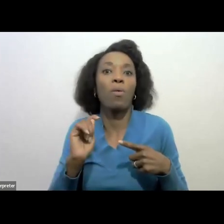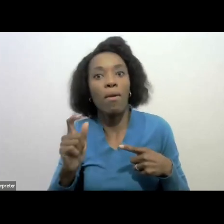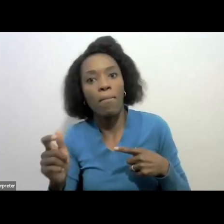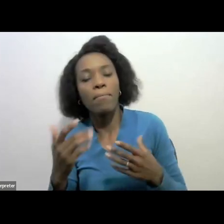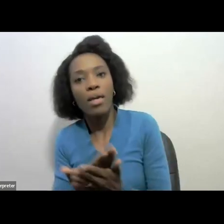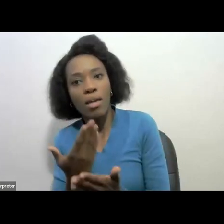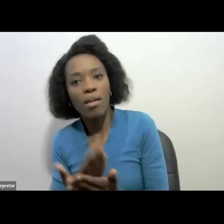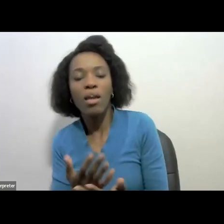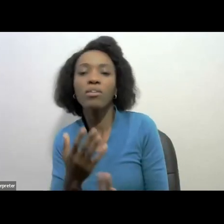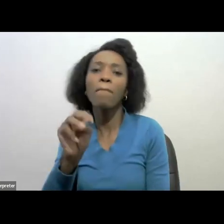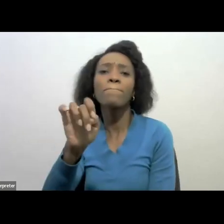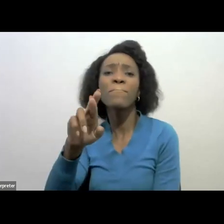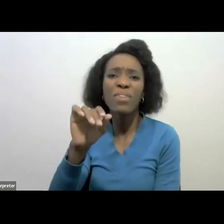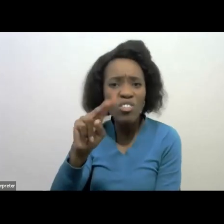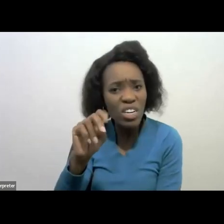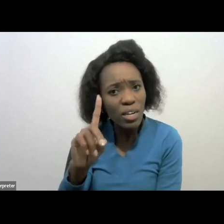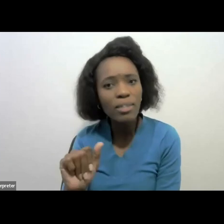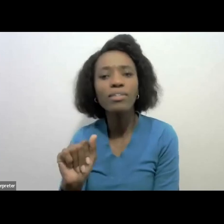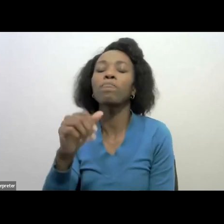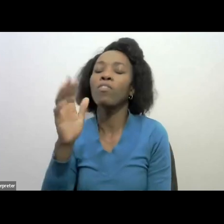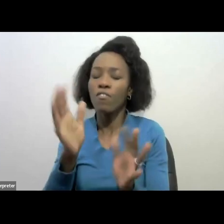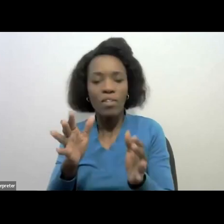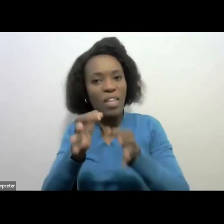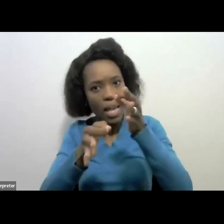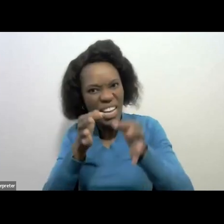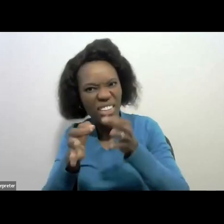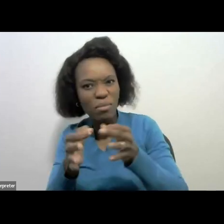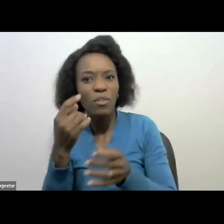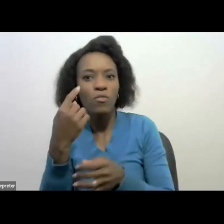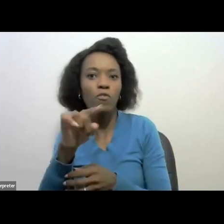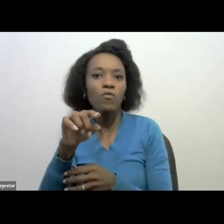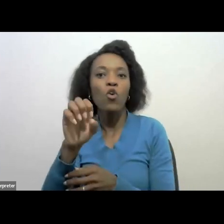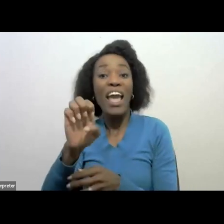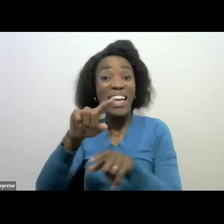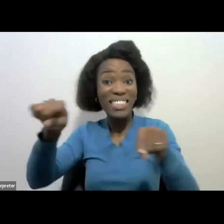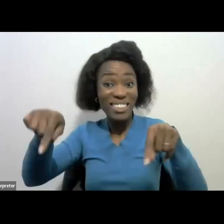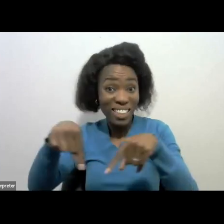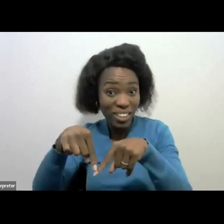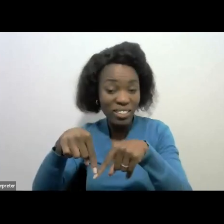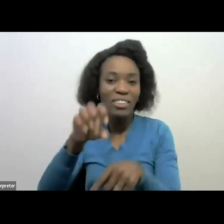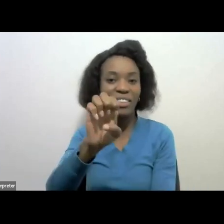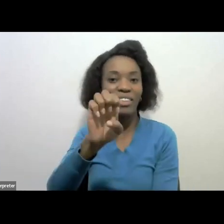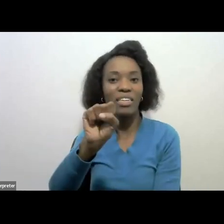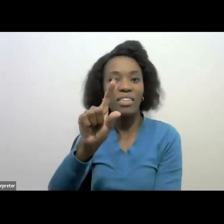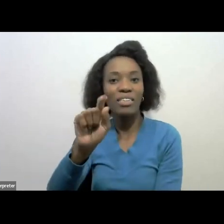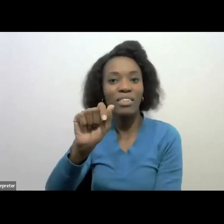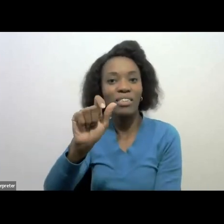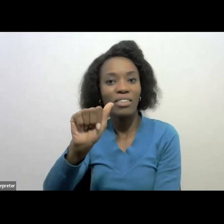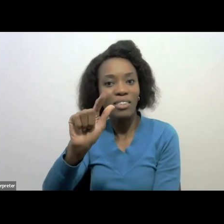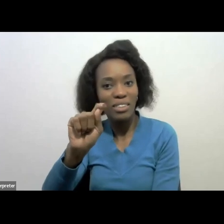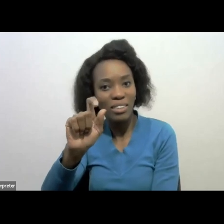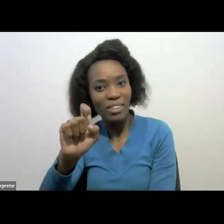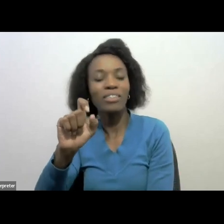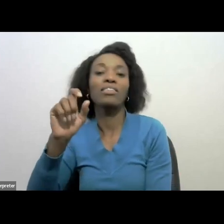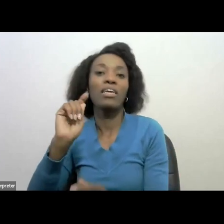estate that you can find yourself in your loved one can pass on and you will need to engage